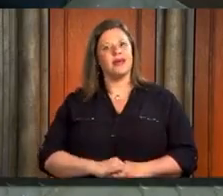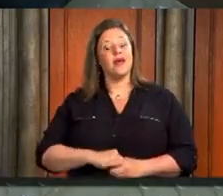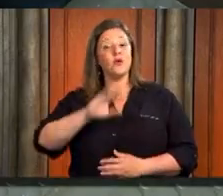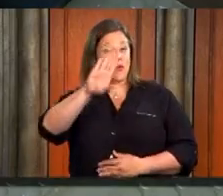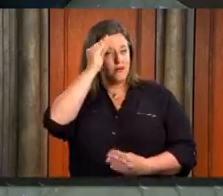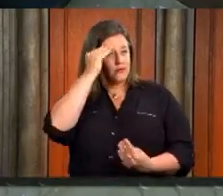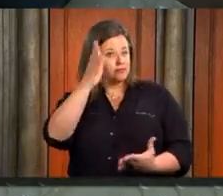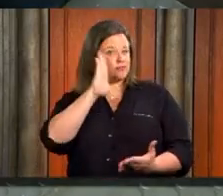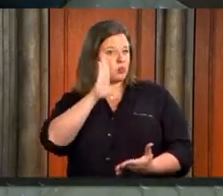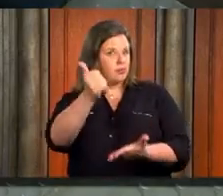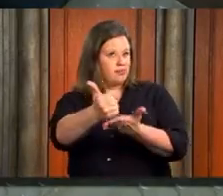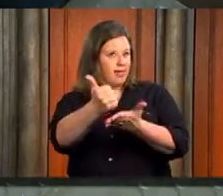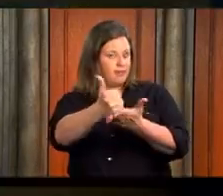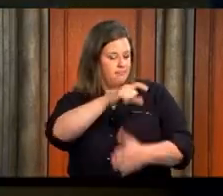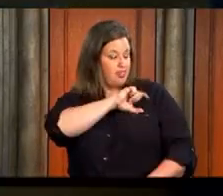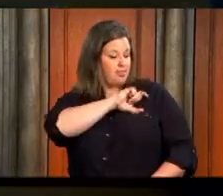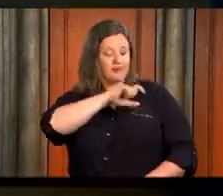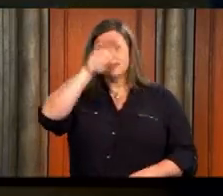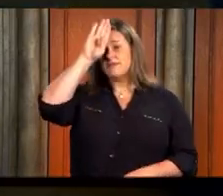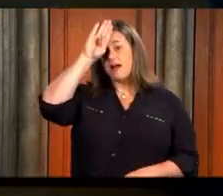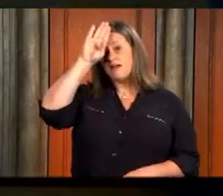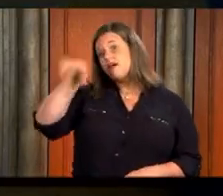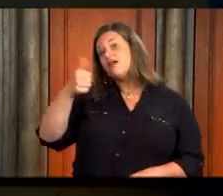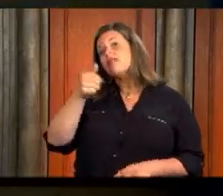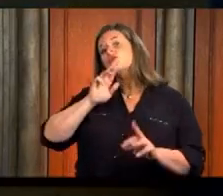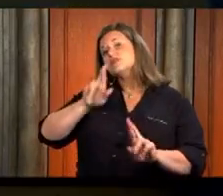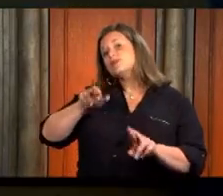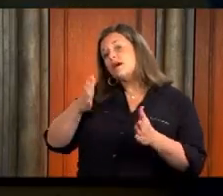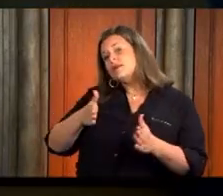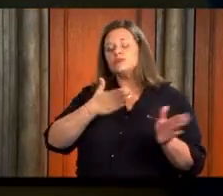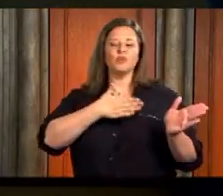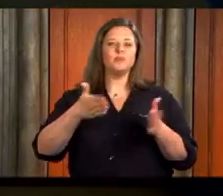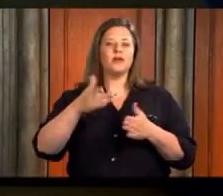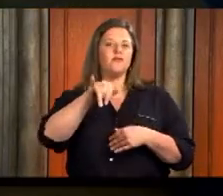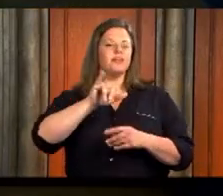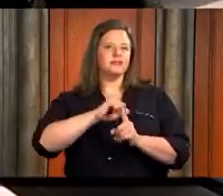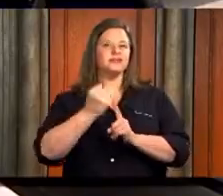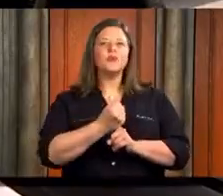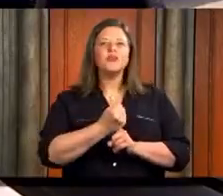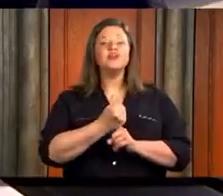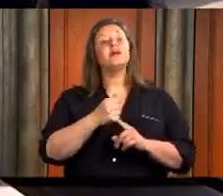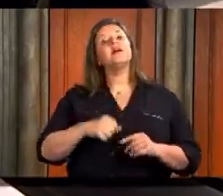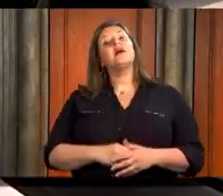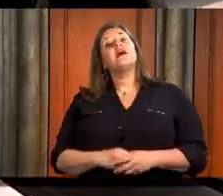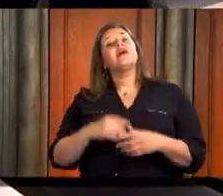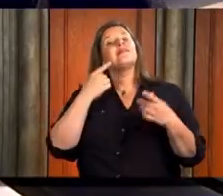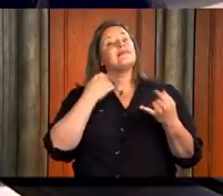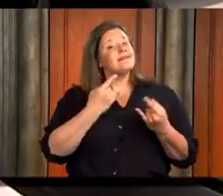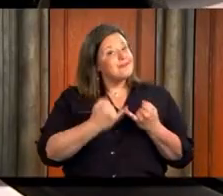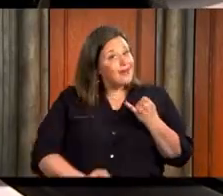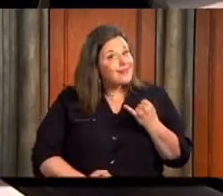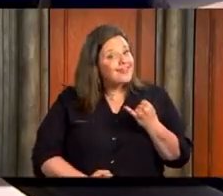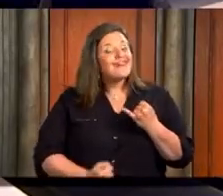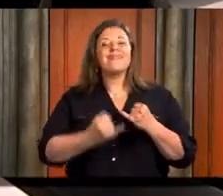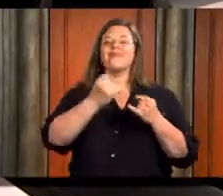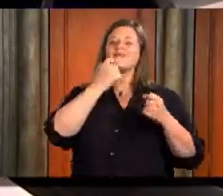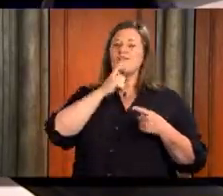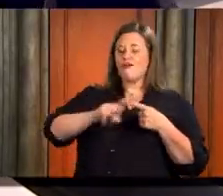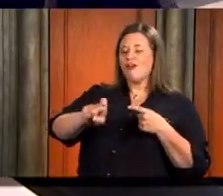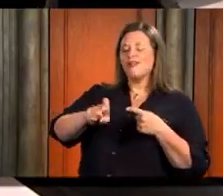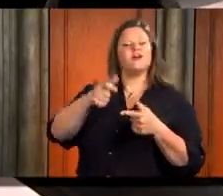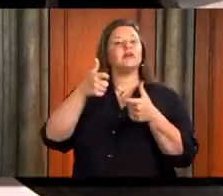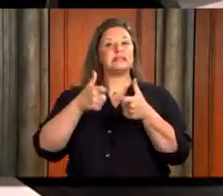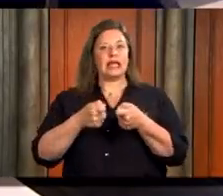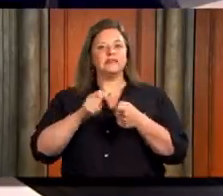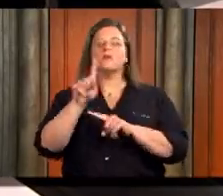input will allow police, fire, or other responders to prepare for the situation. Finally, call or text 9-1-1